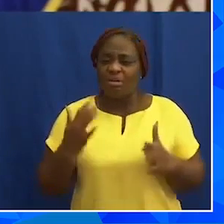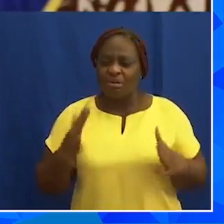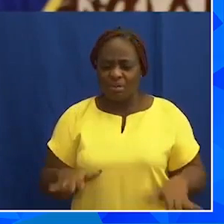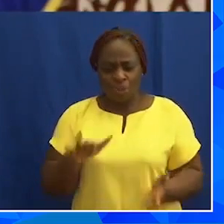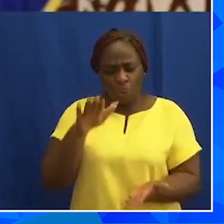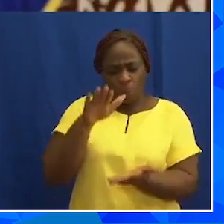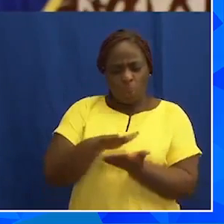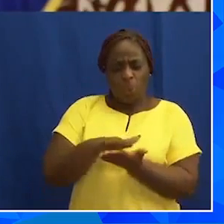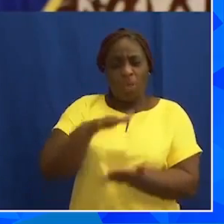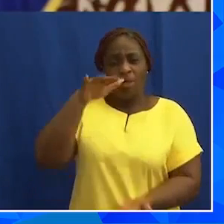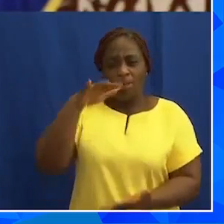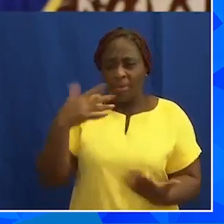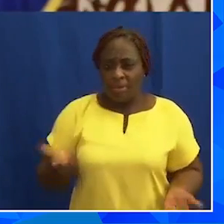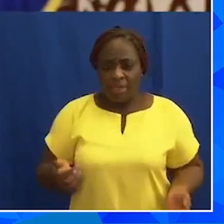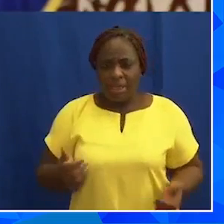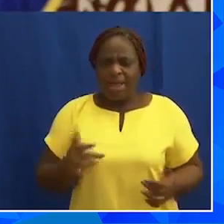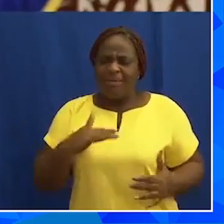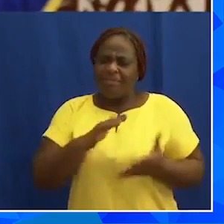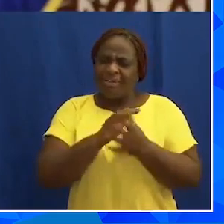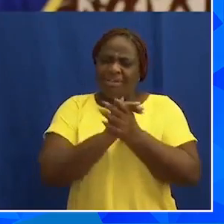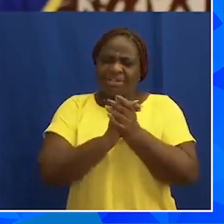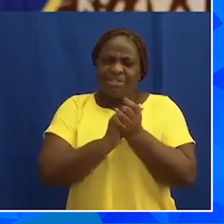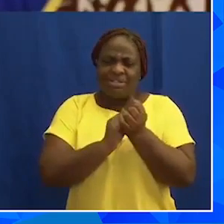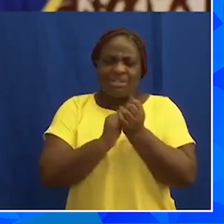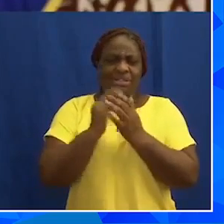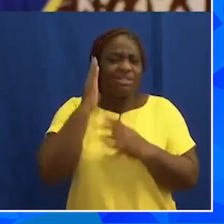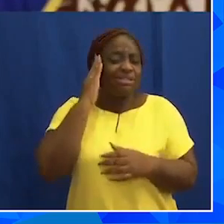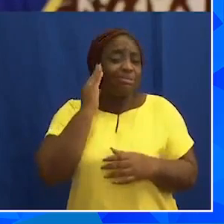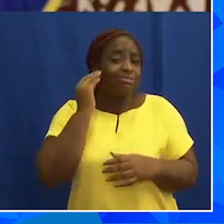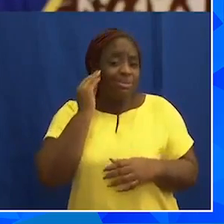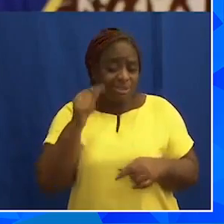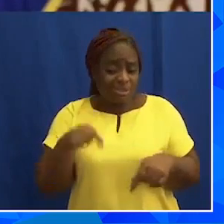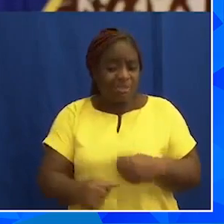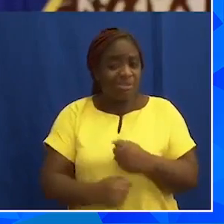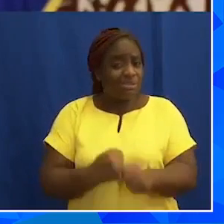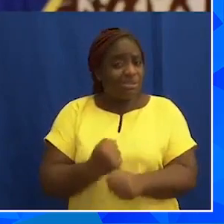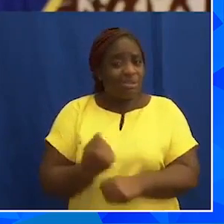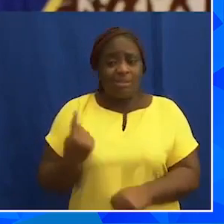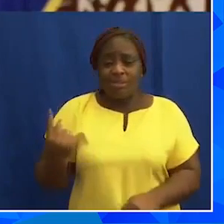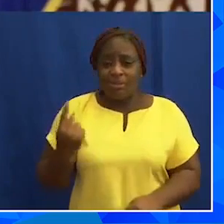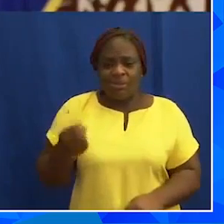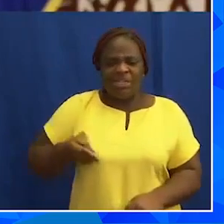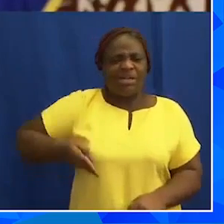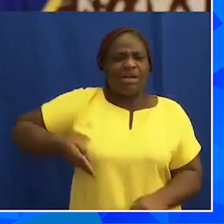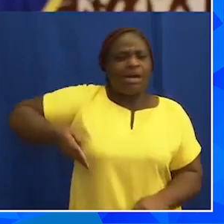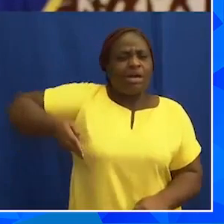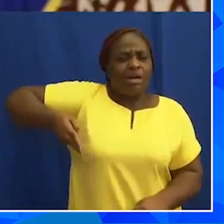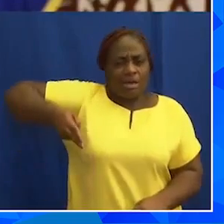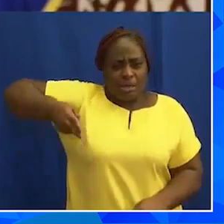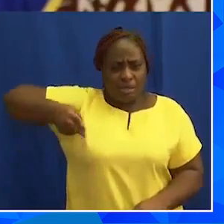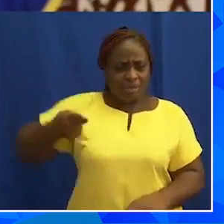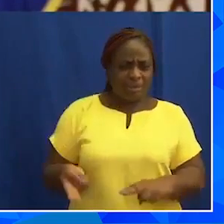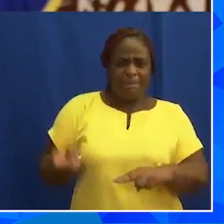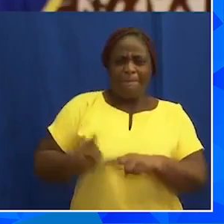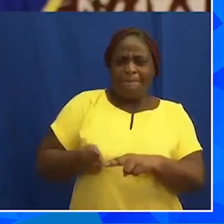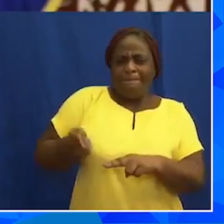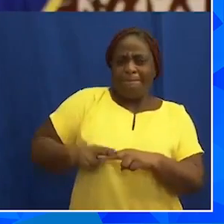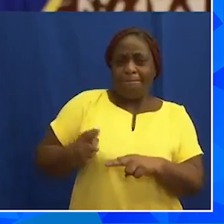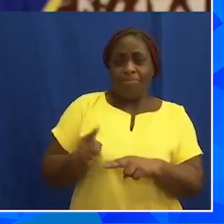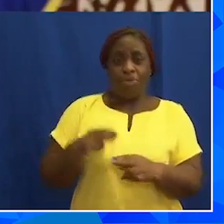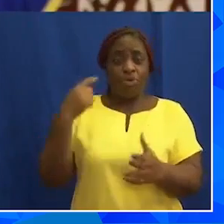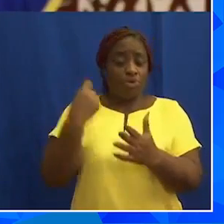small, have experienced over this year alone the highest rise in cost of living